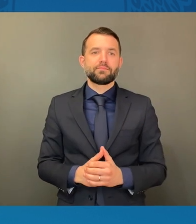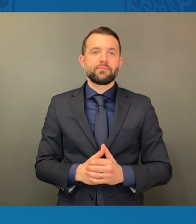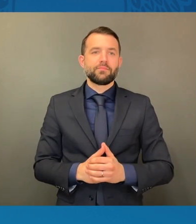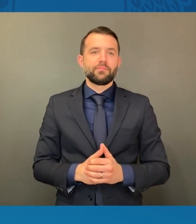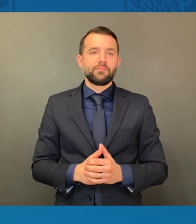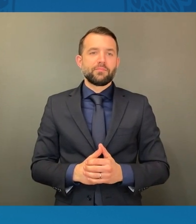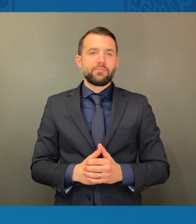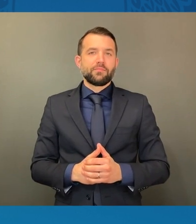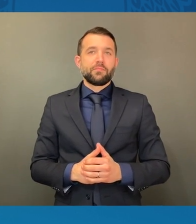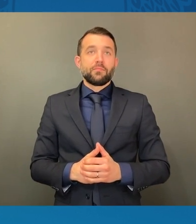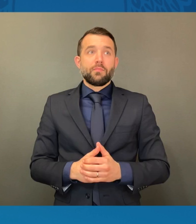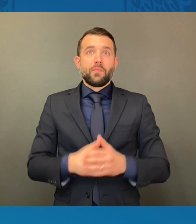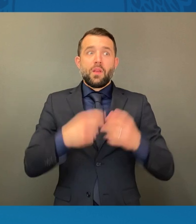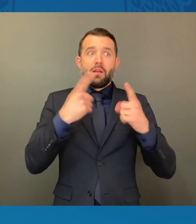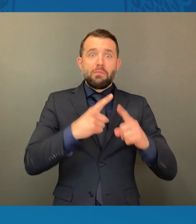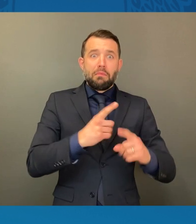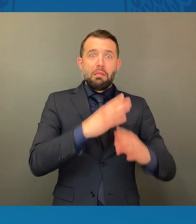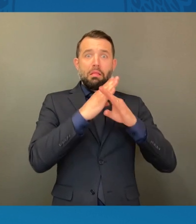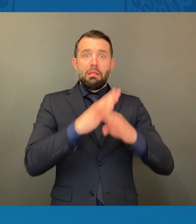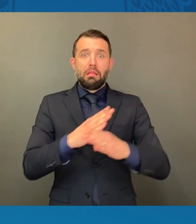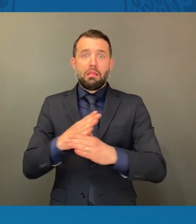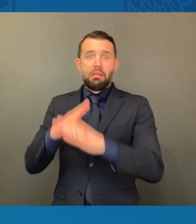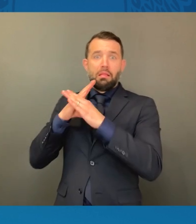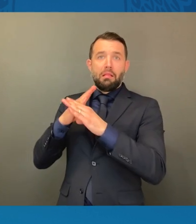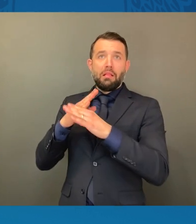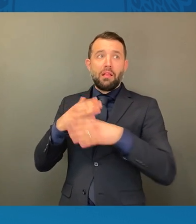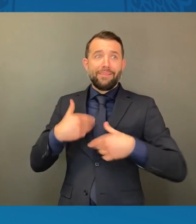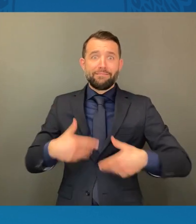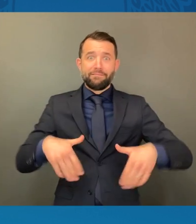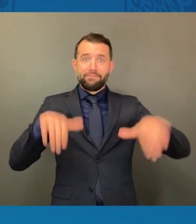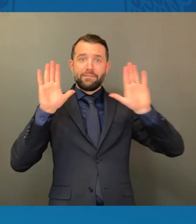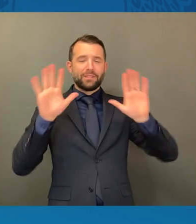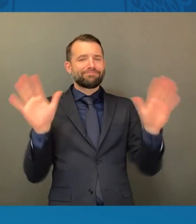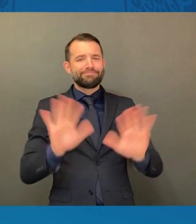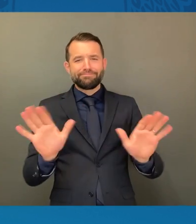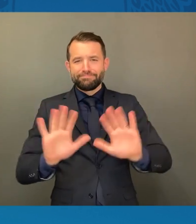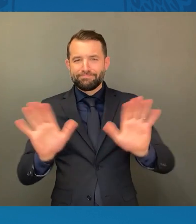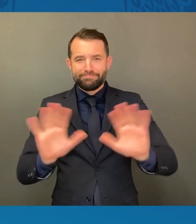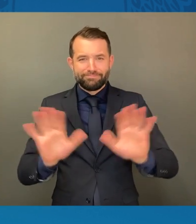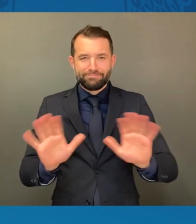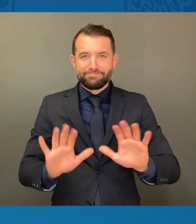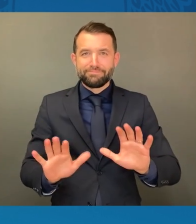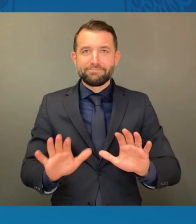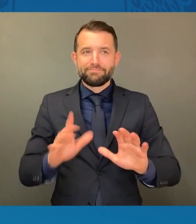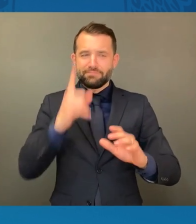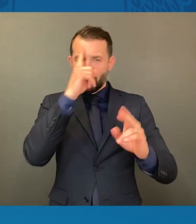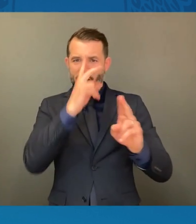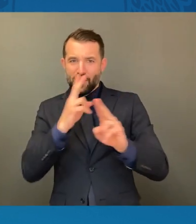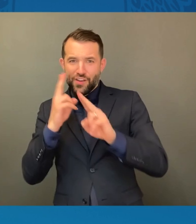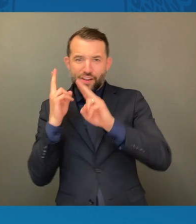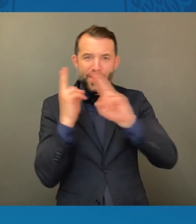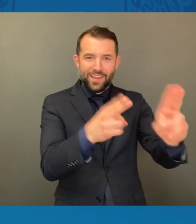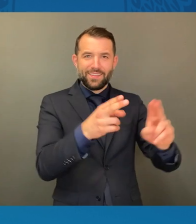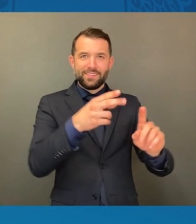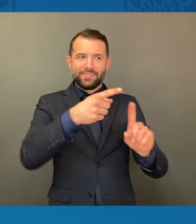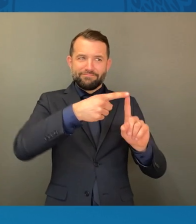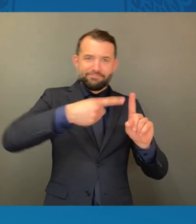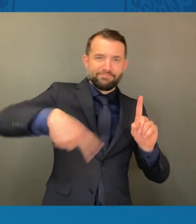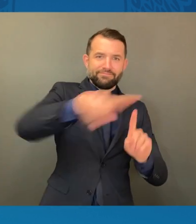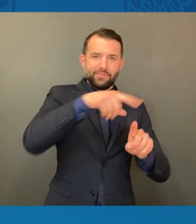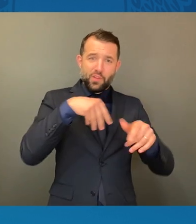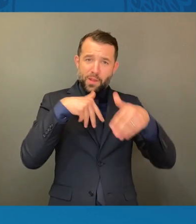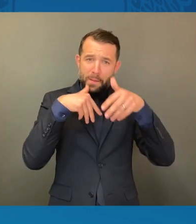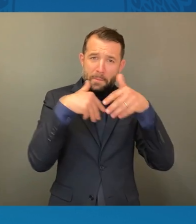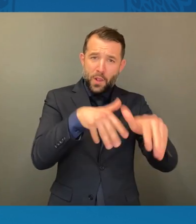stop us. We know that honoring the legacy of those who marched then demands that we